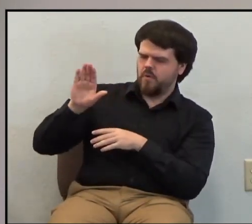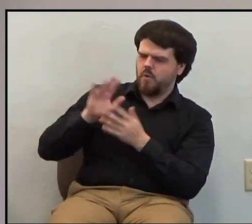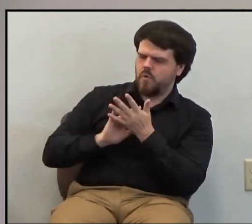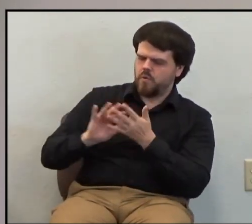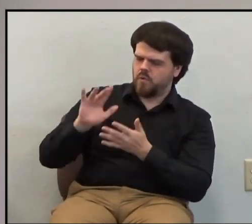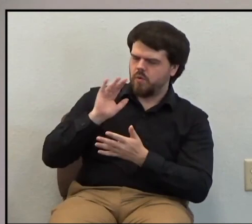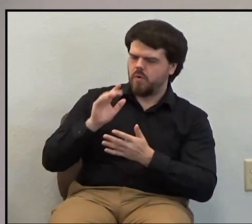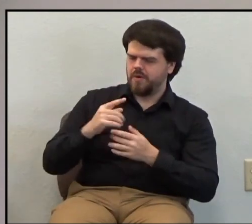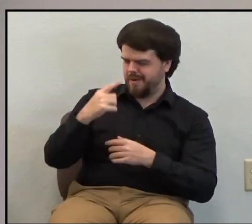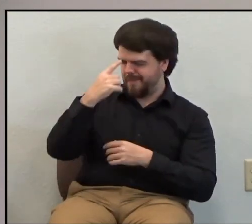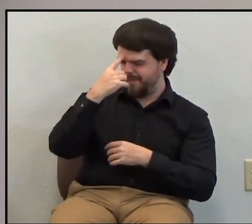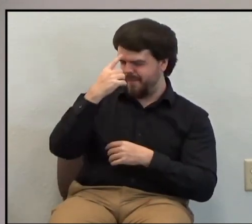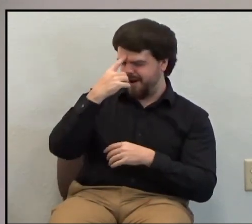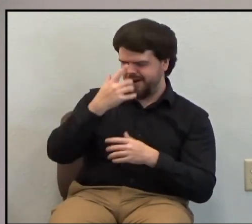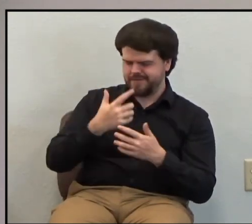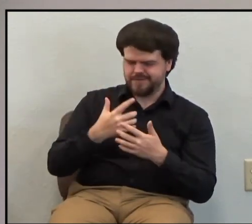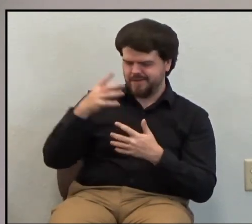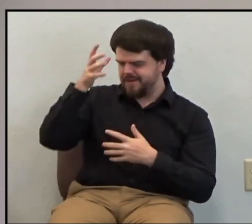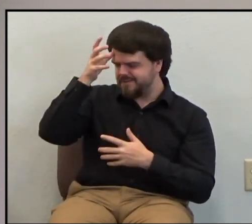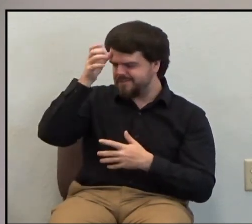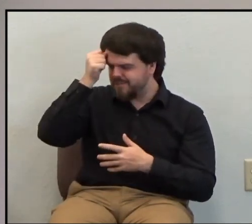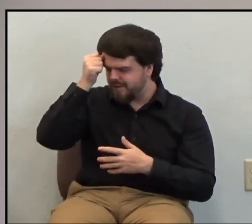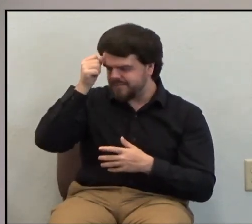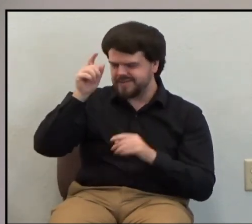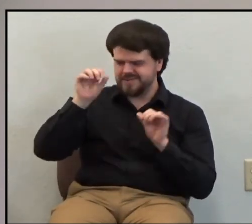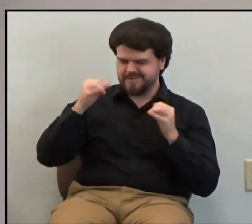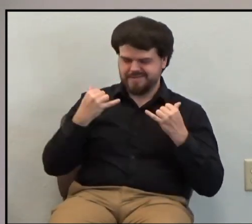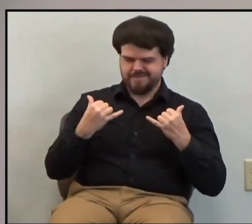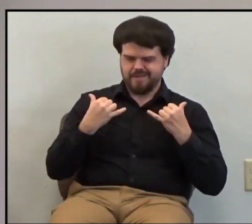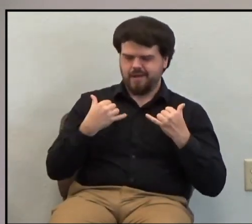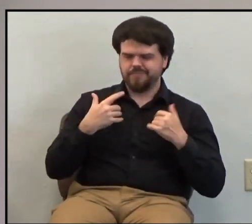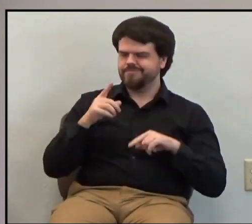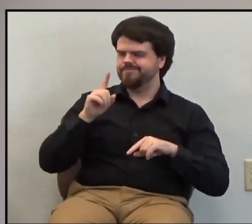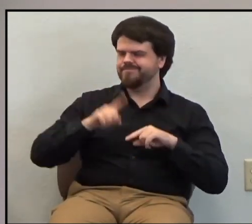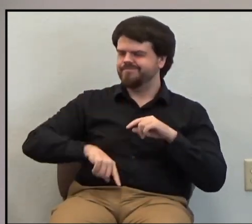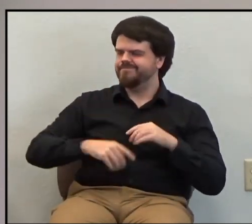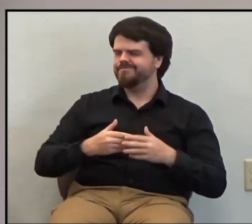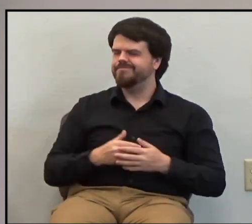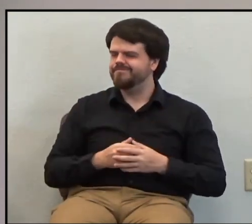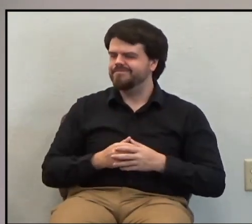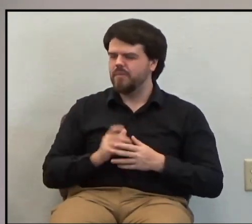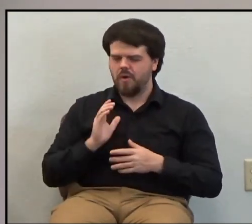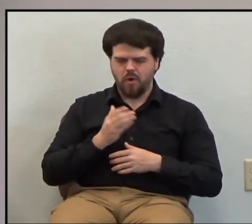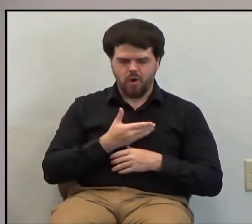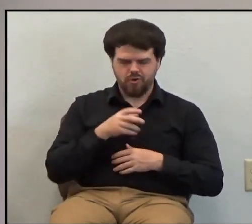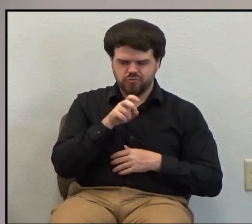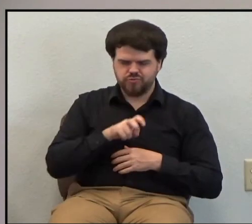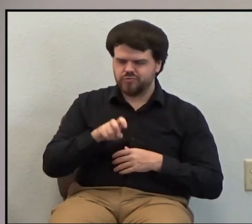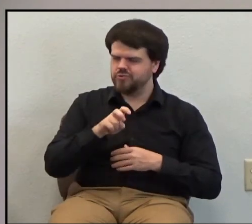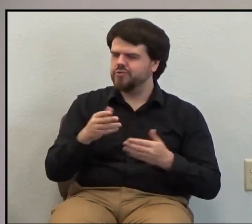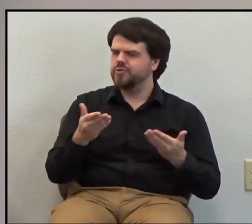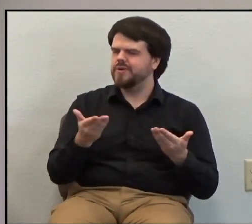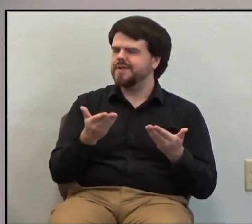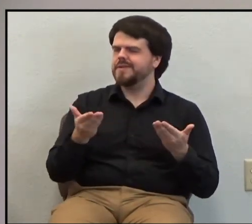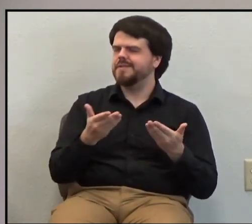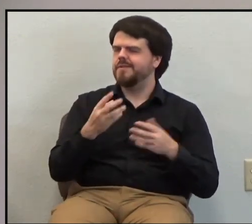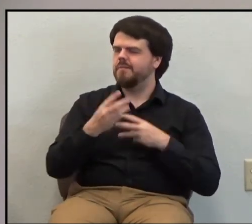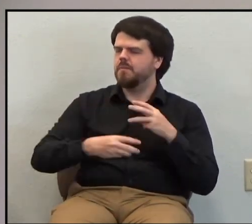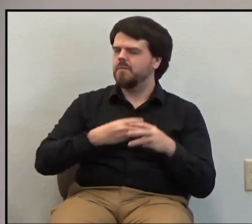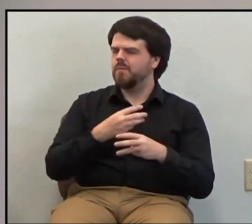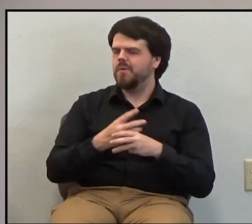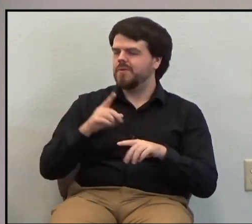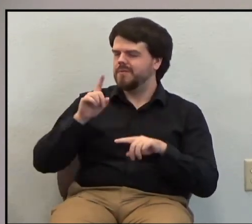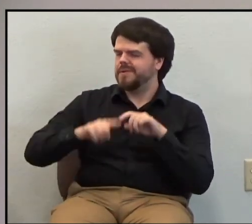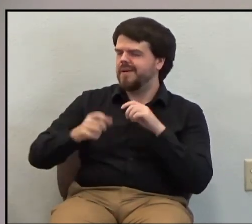Our minds really, at this time in our journey, cannot really fathom his glory. glory.